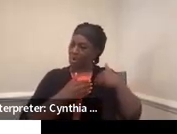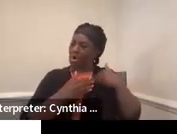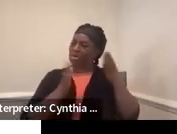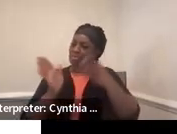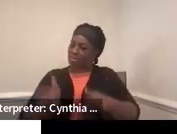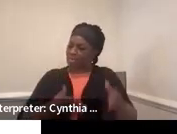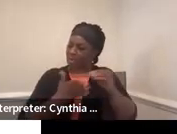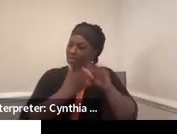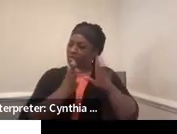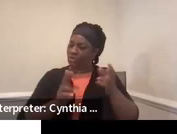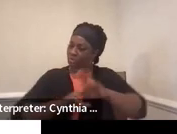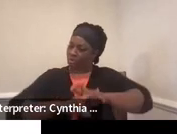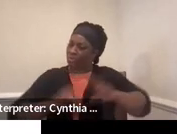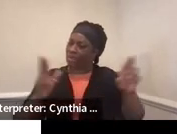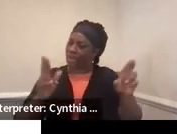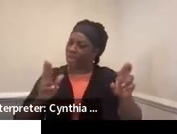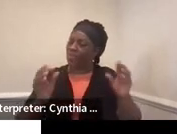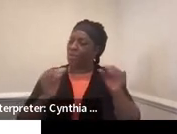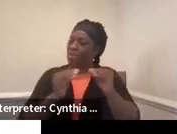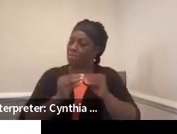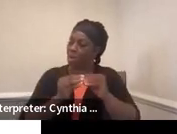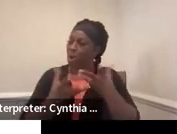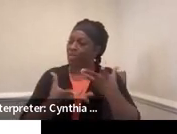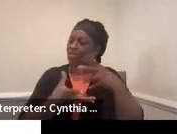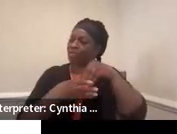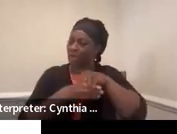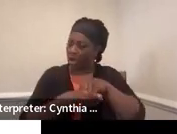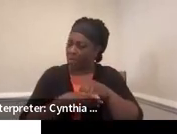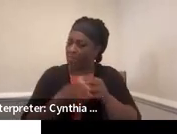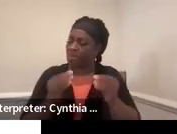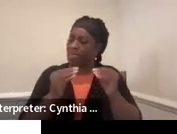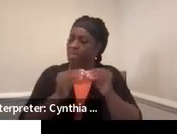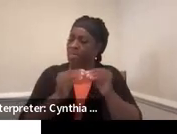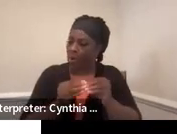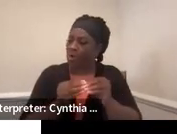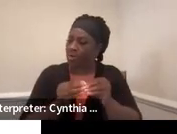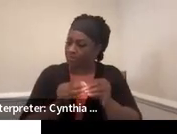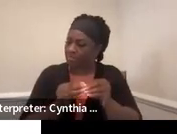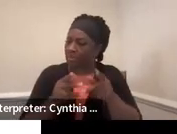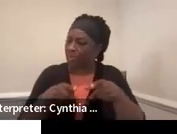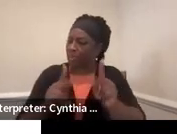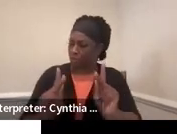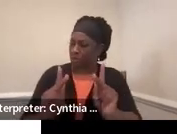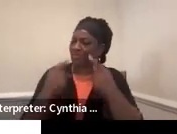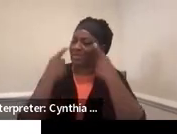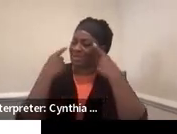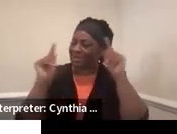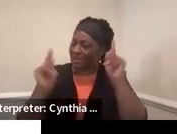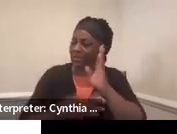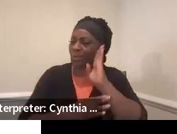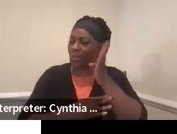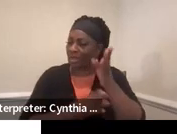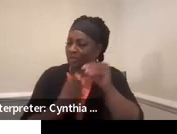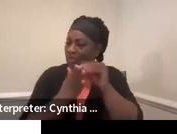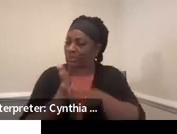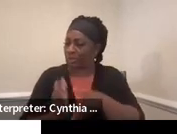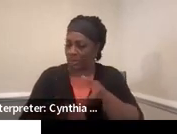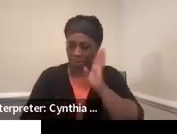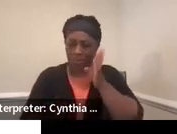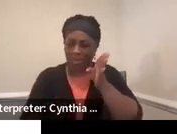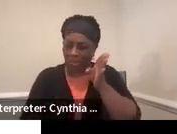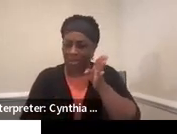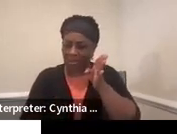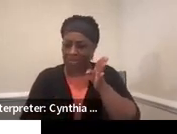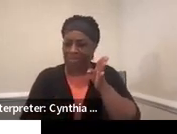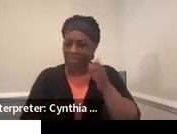meeting, the more opportunity for success as